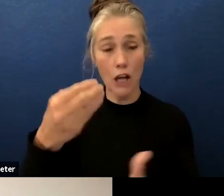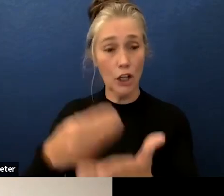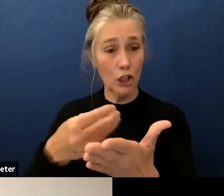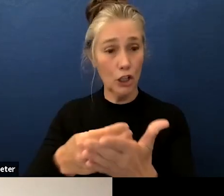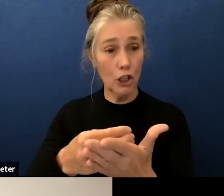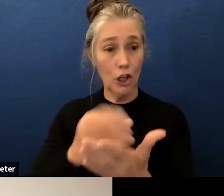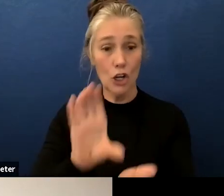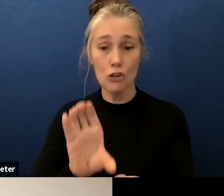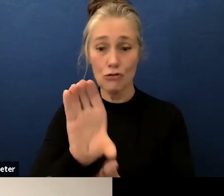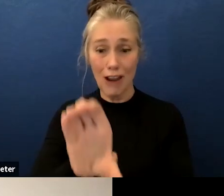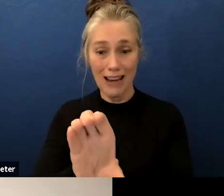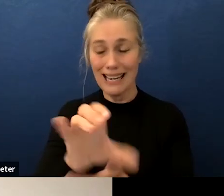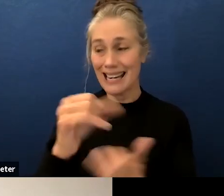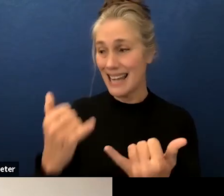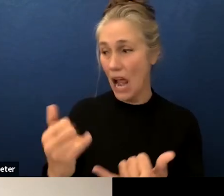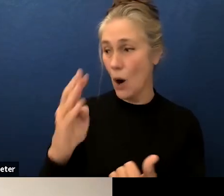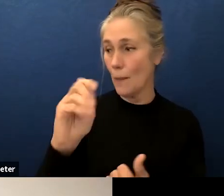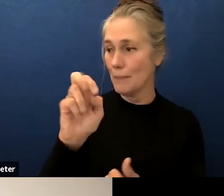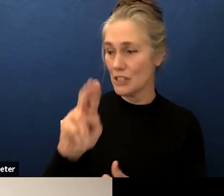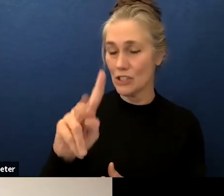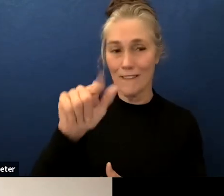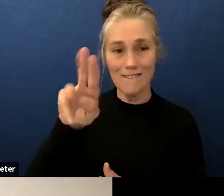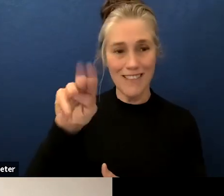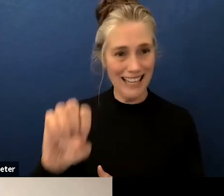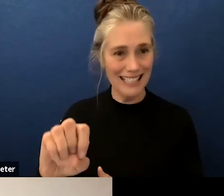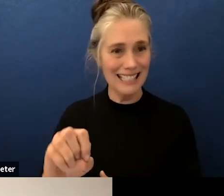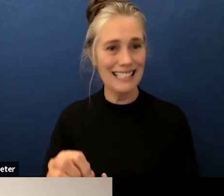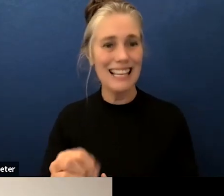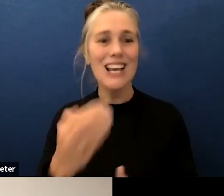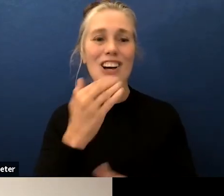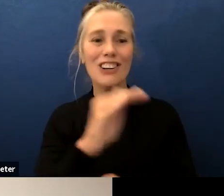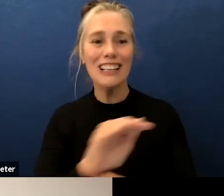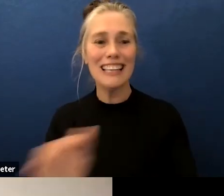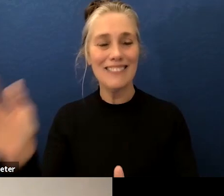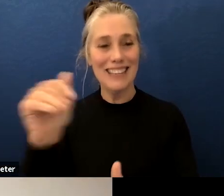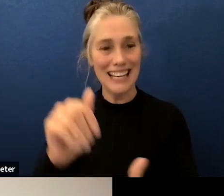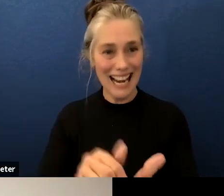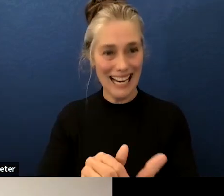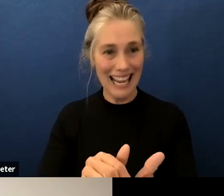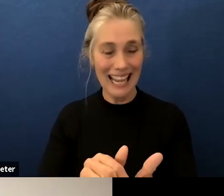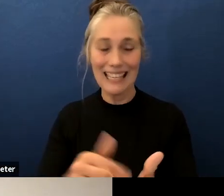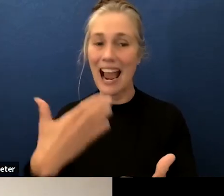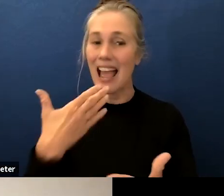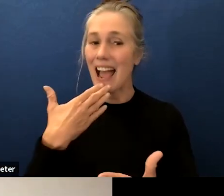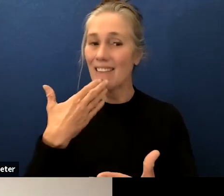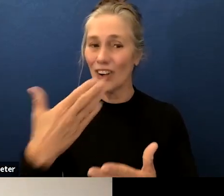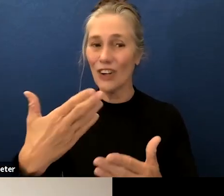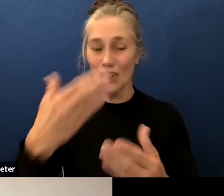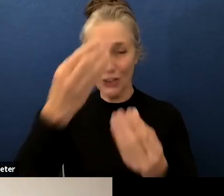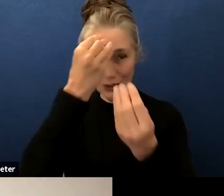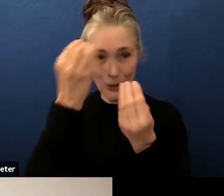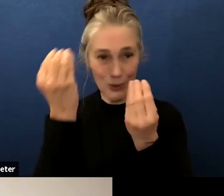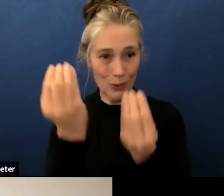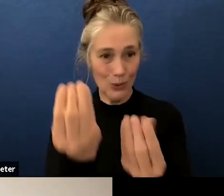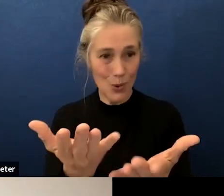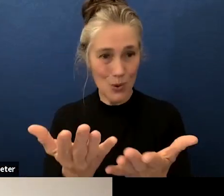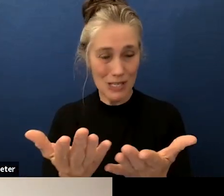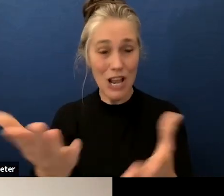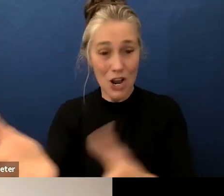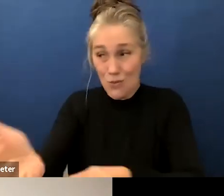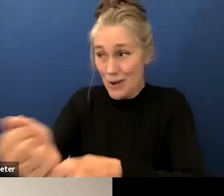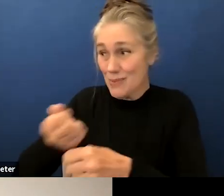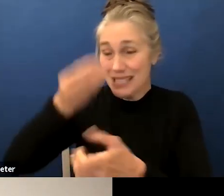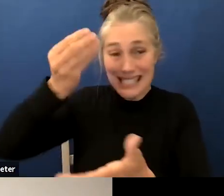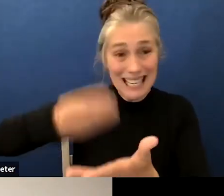all right good evening again uh so i bring good news we received money so